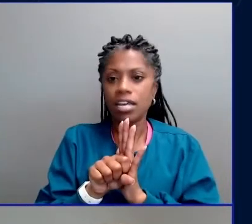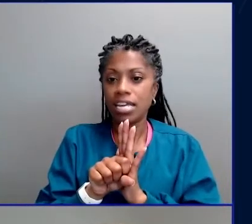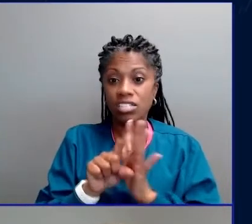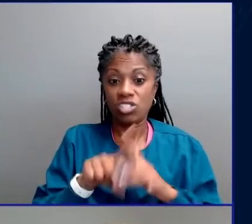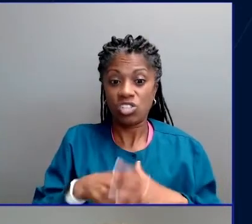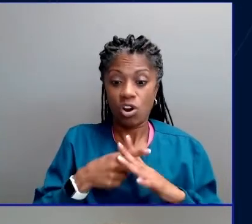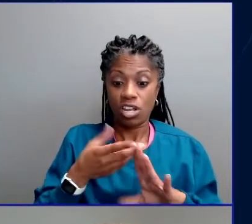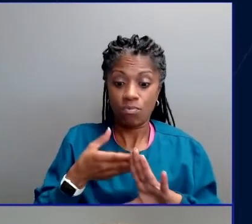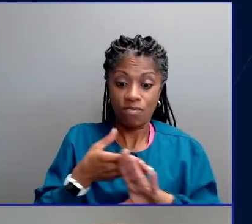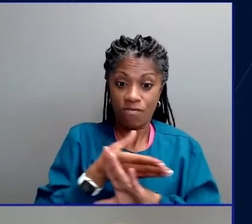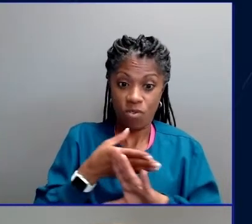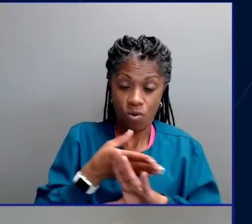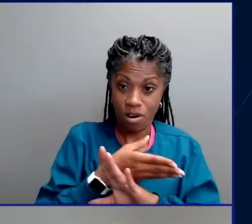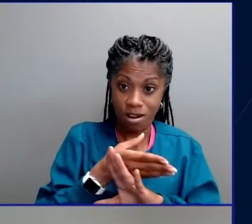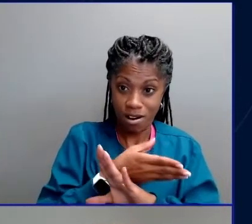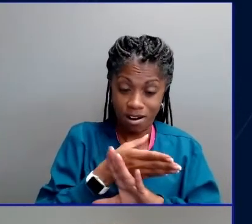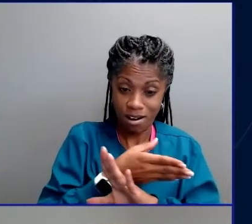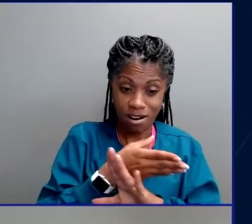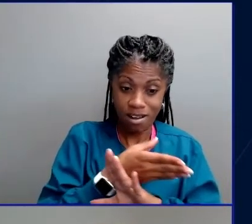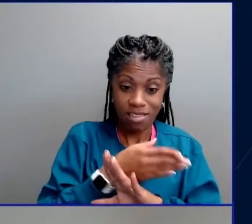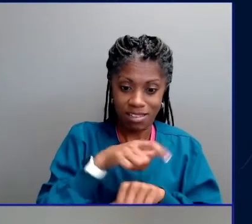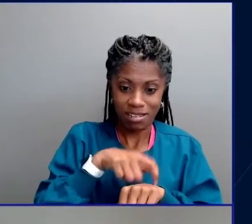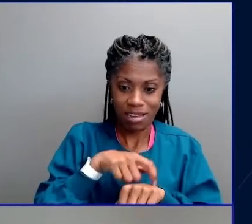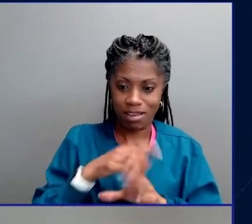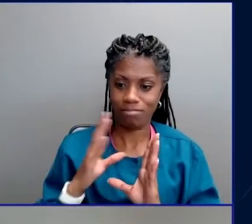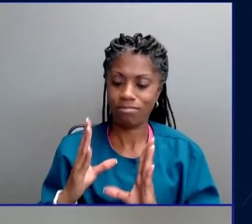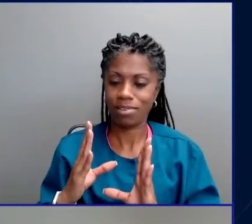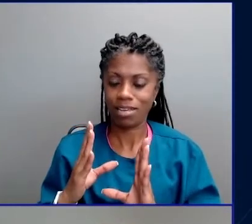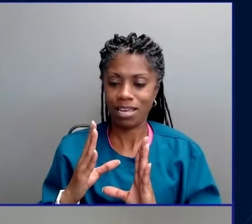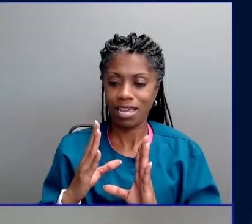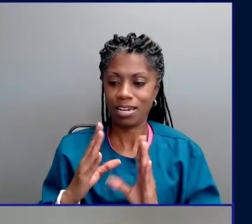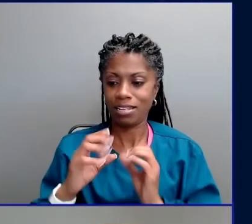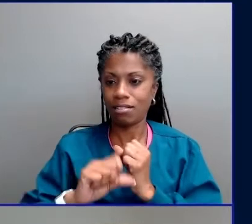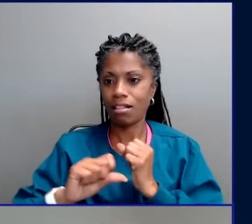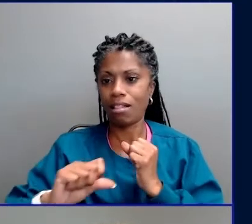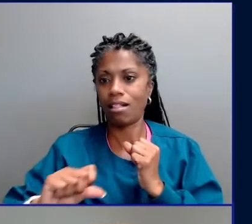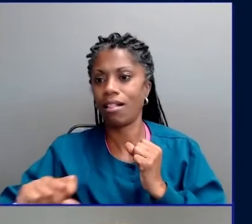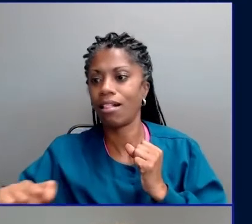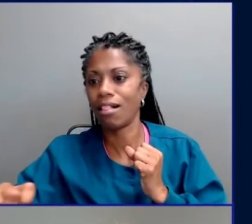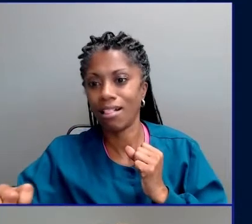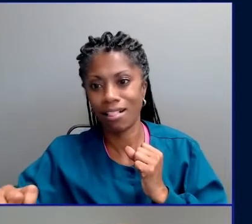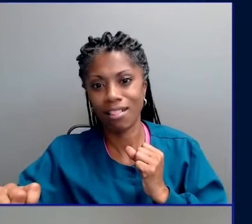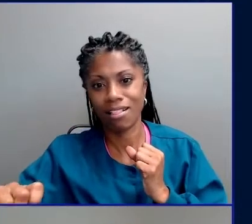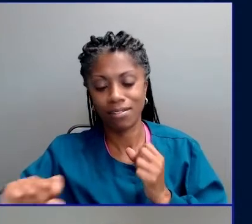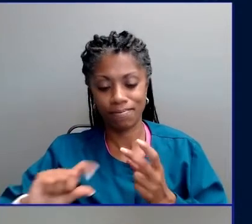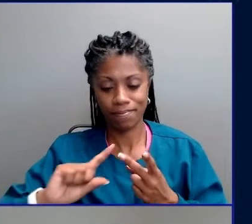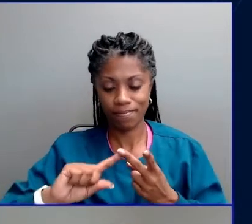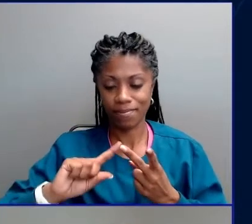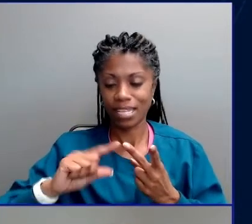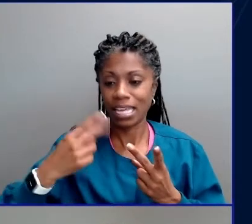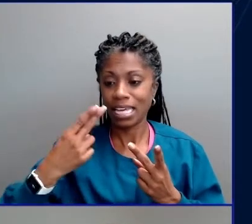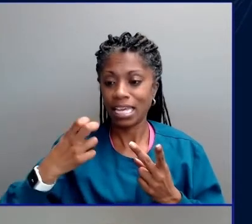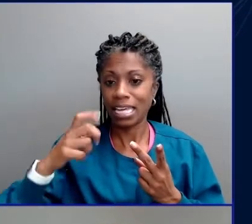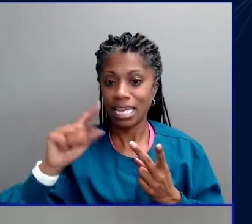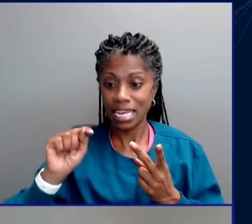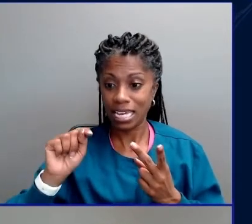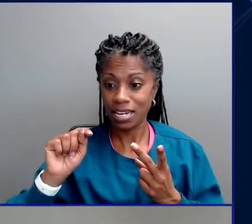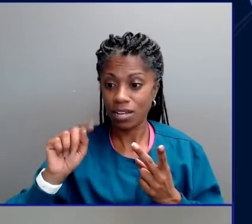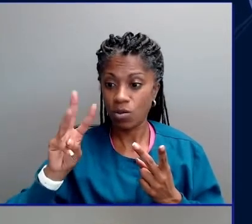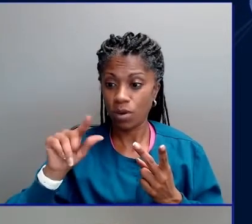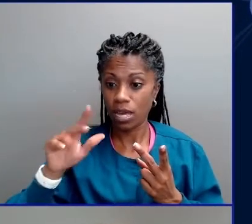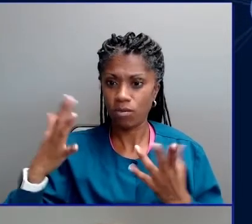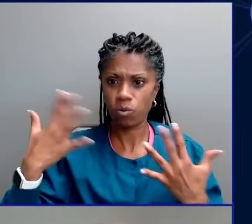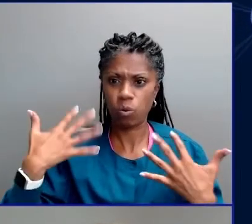that droughts are getting longer and stronger. However, heat waves are getting much more intense. Like the heat wave that